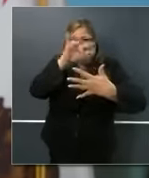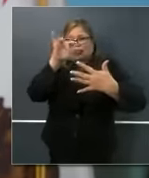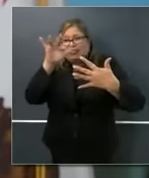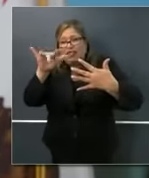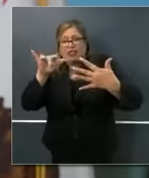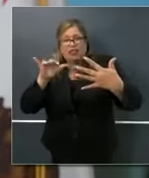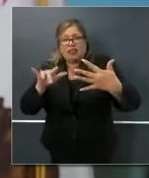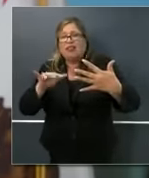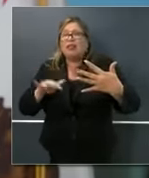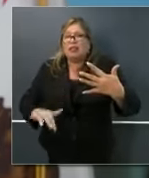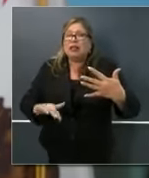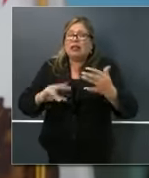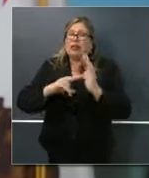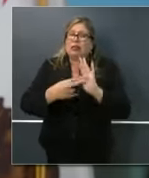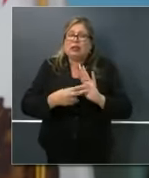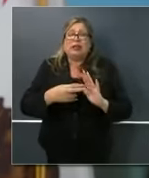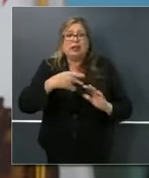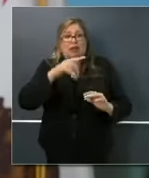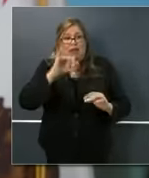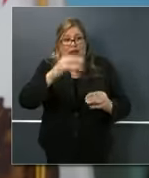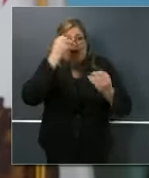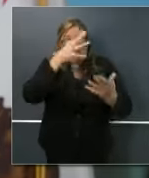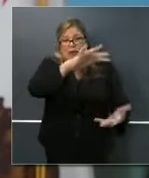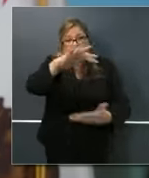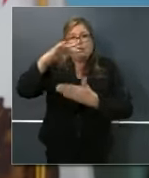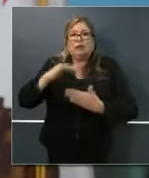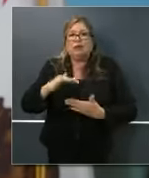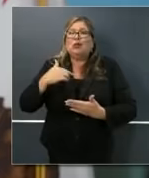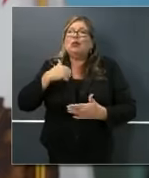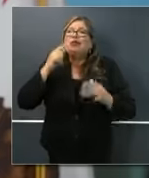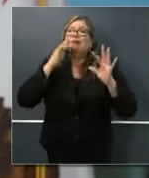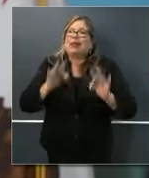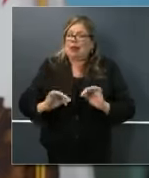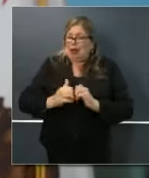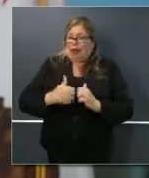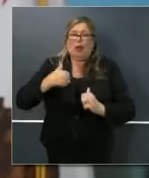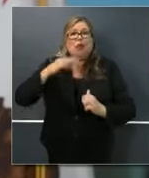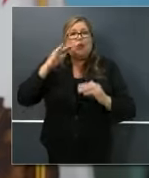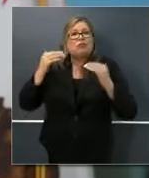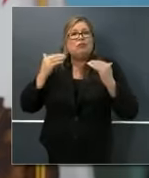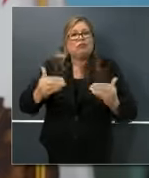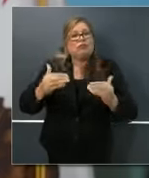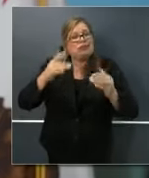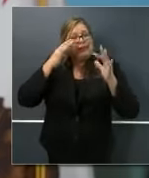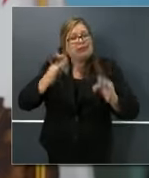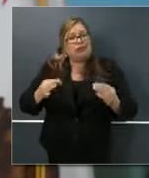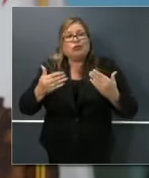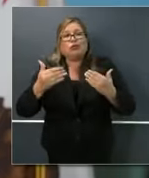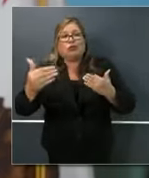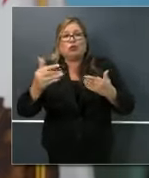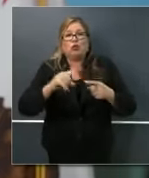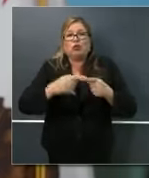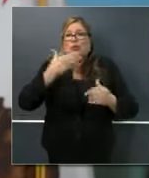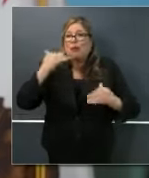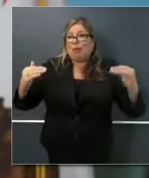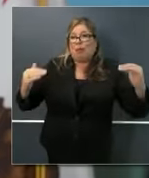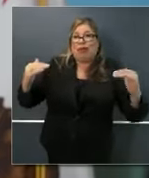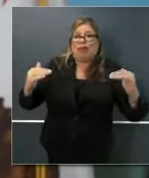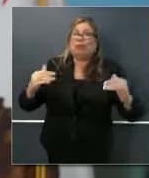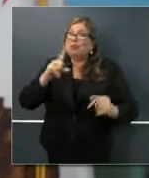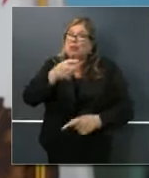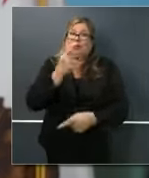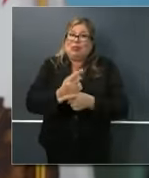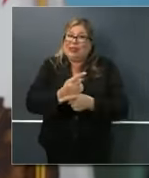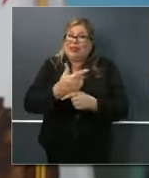prescriptively how we will go about making decisions as we balance those issues. And you're right, those are the